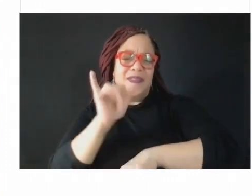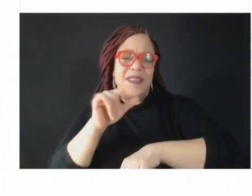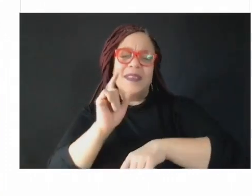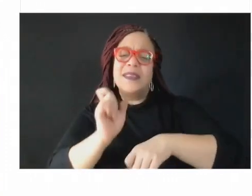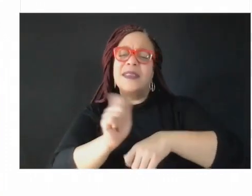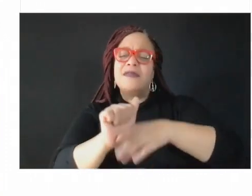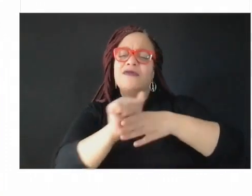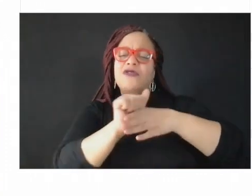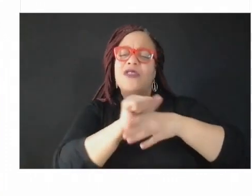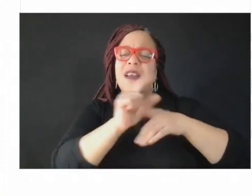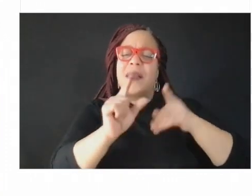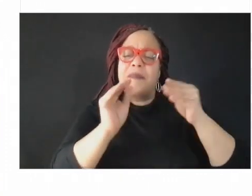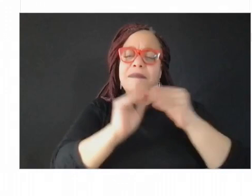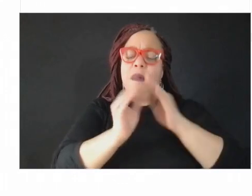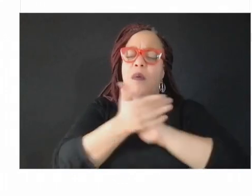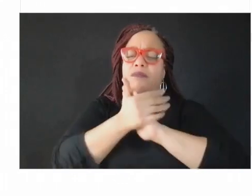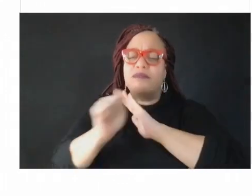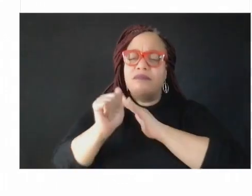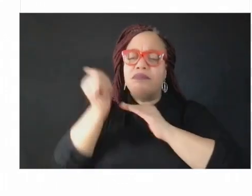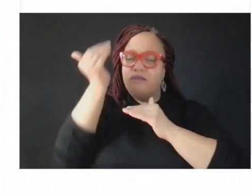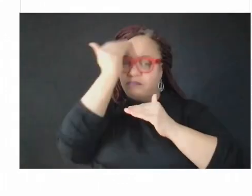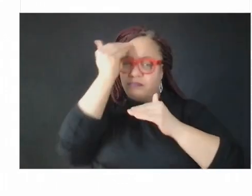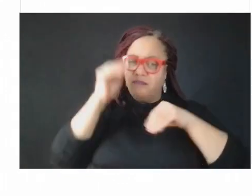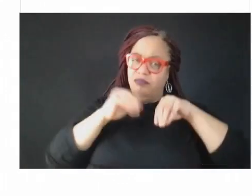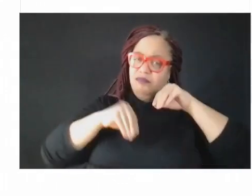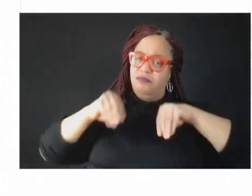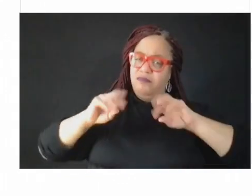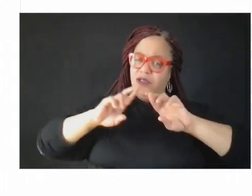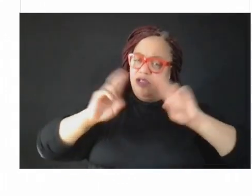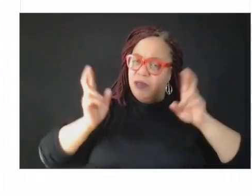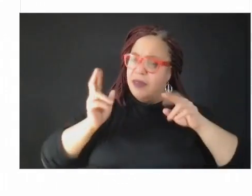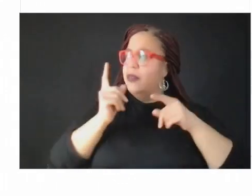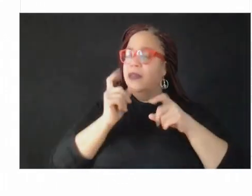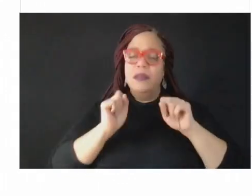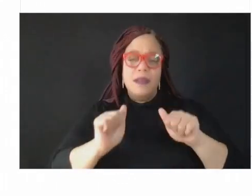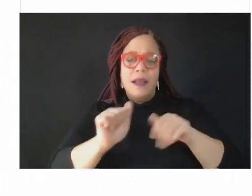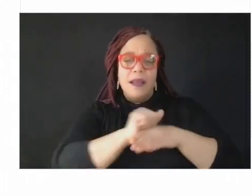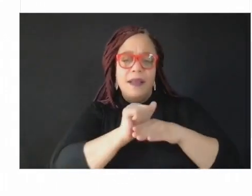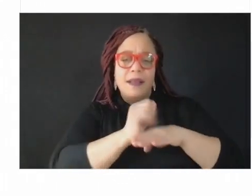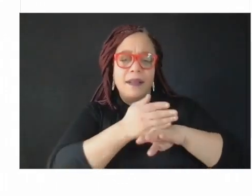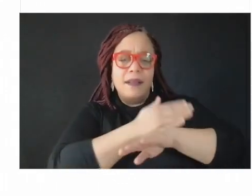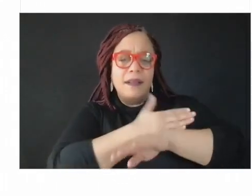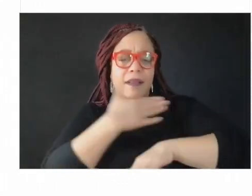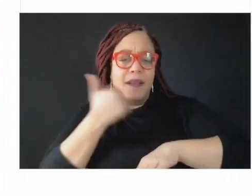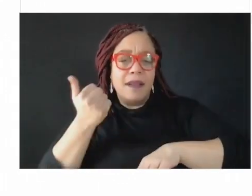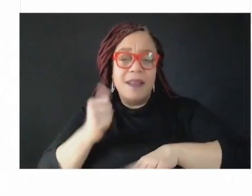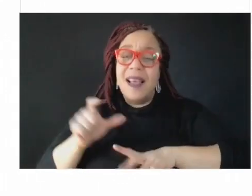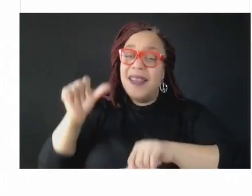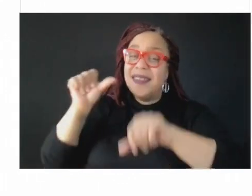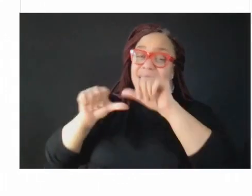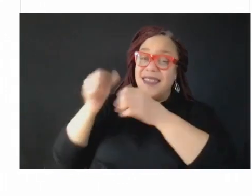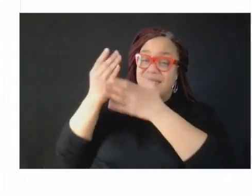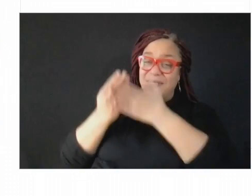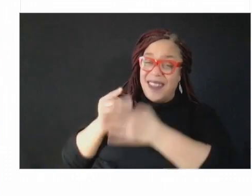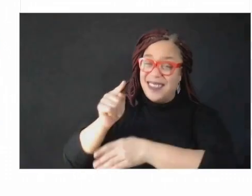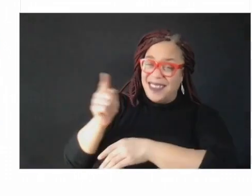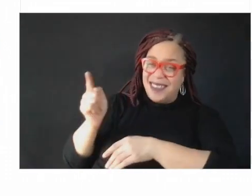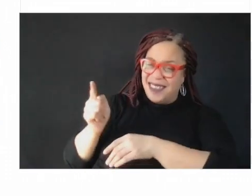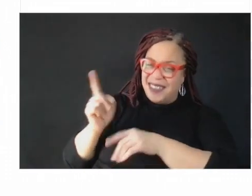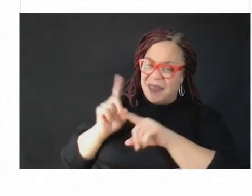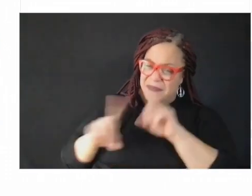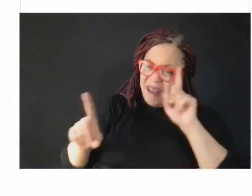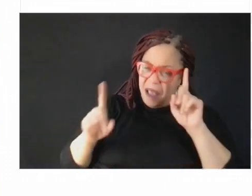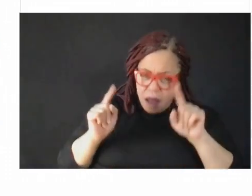sets to the very practitioners. So they are not just about science and evidence, but they're also about how do they engage and be part of the